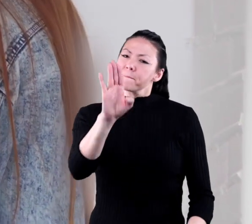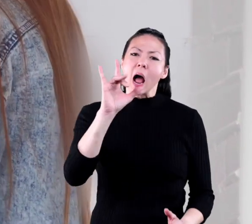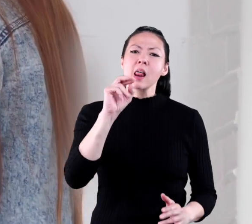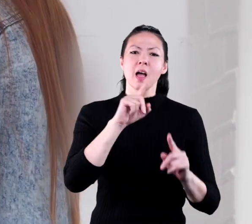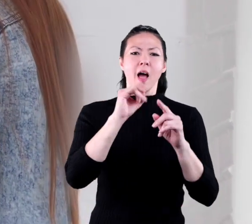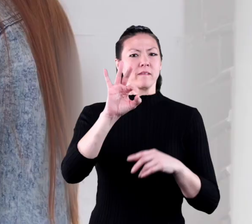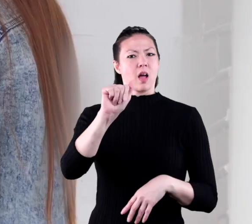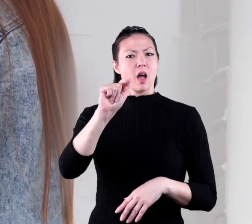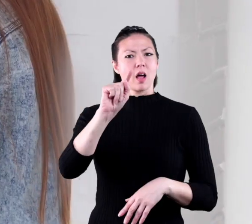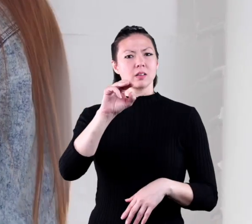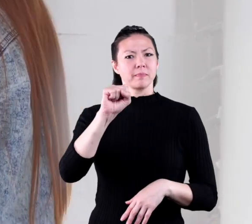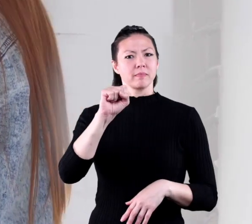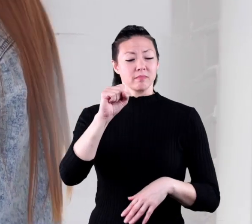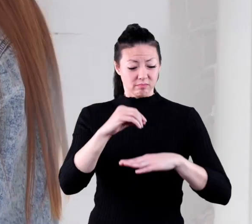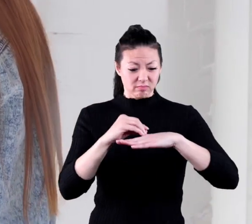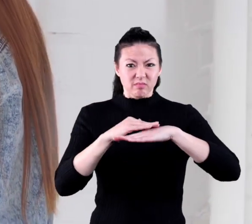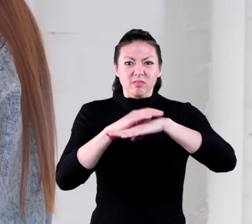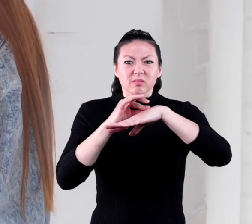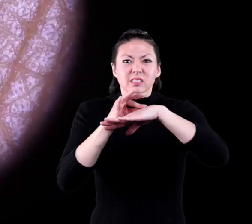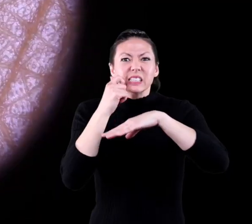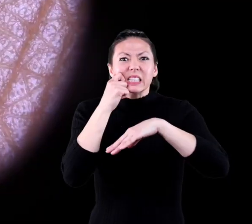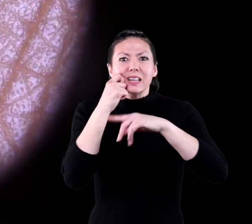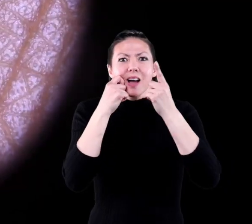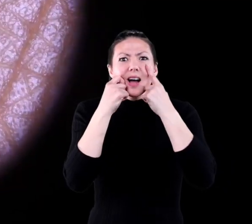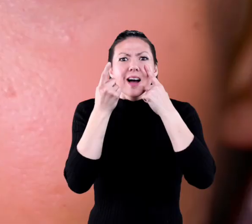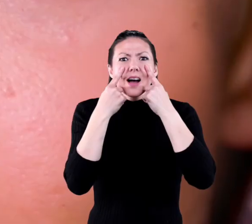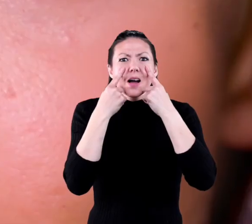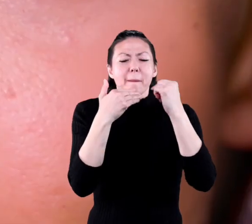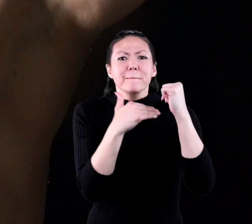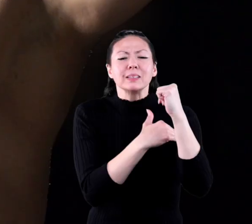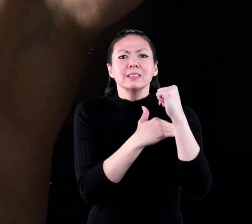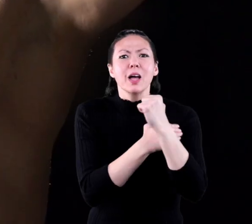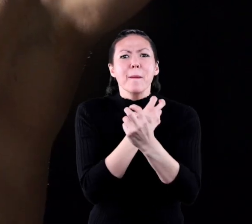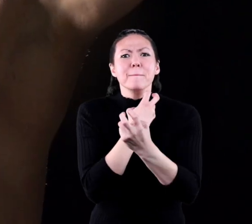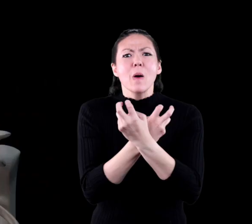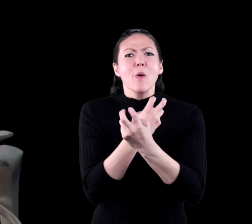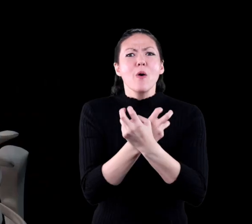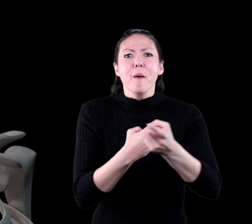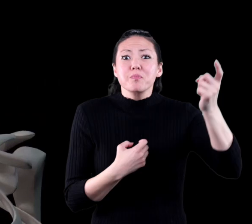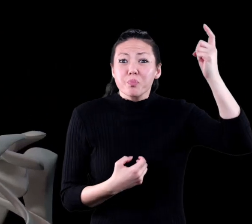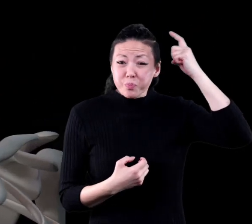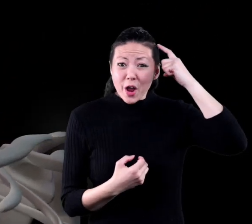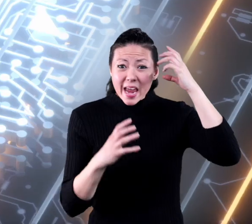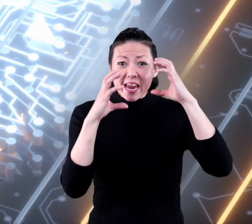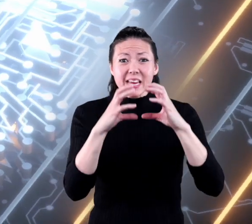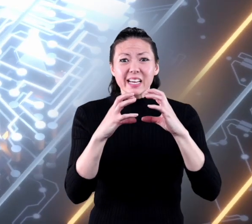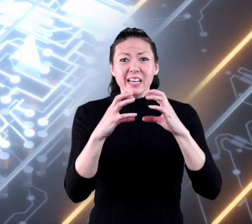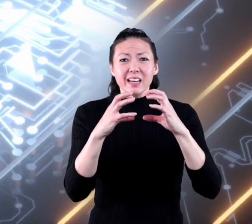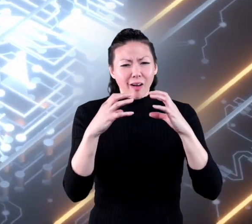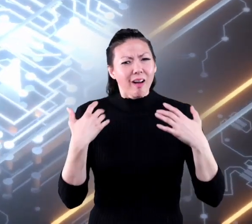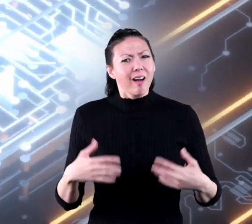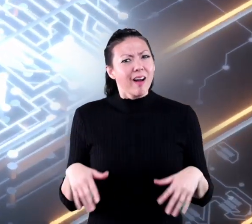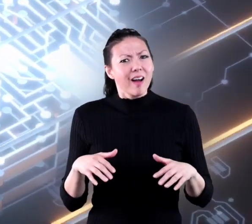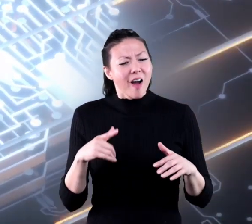billions and billions of atoms that form our skin, eyes, muscles, bones, and even our brains,